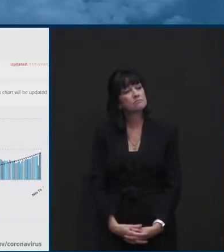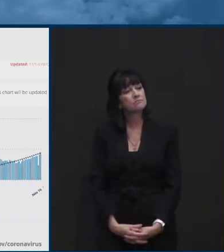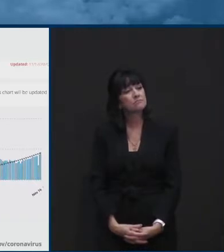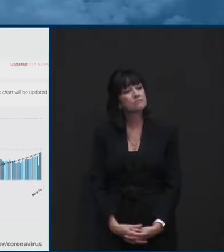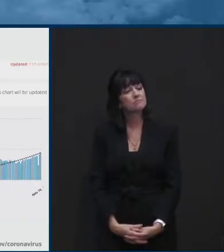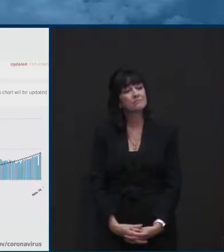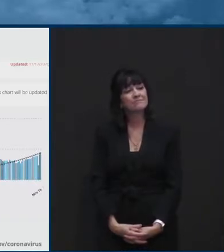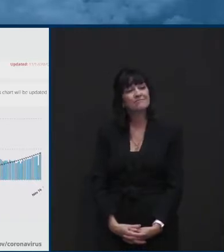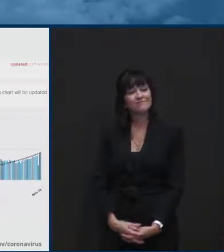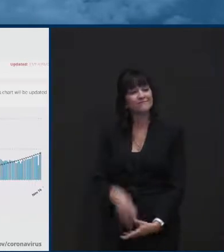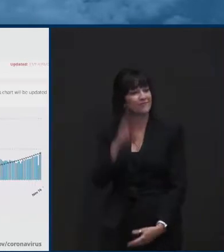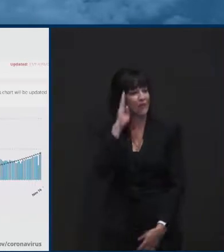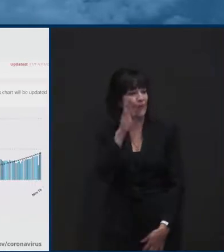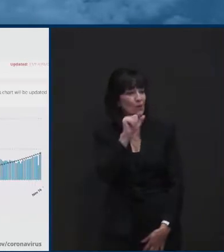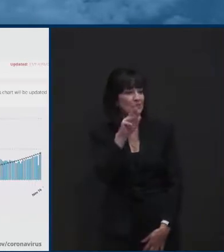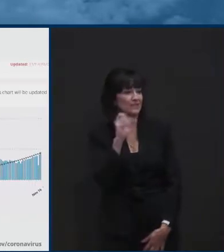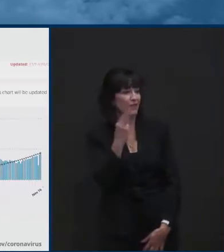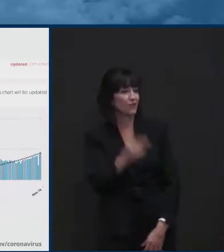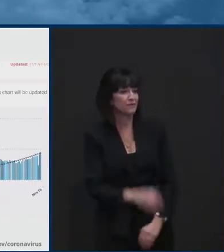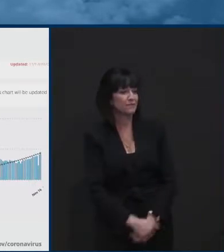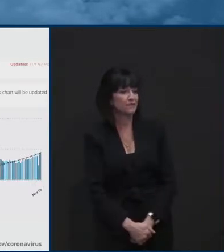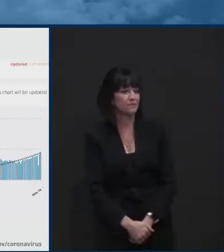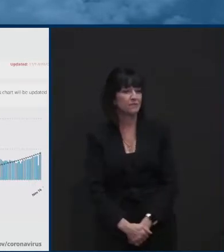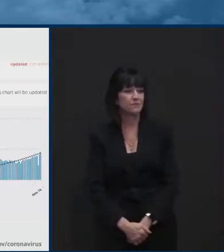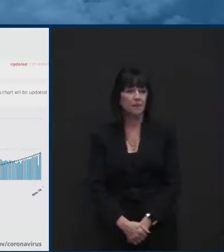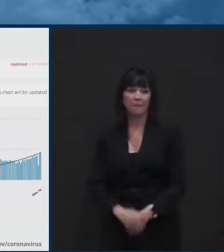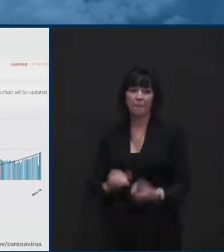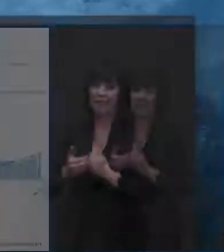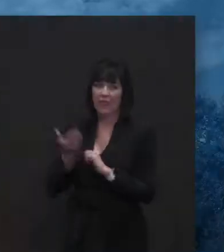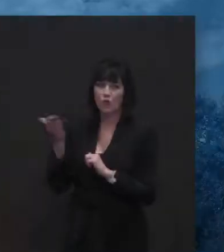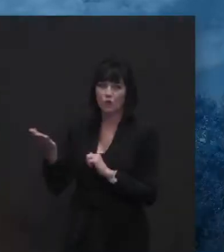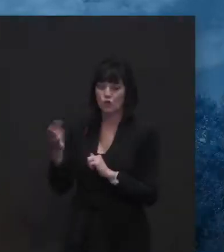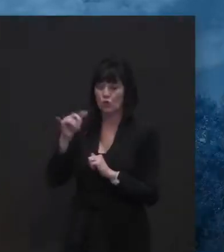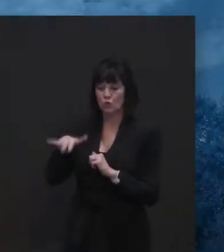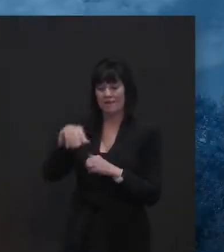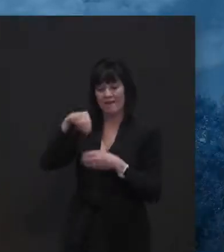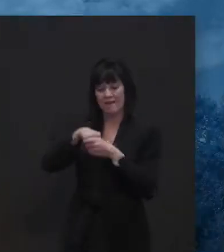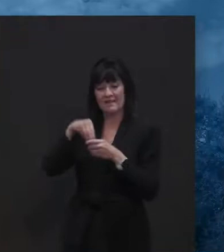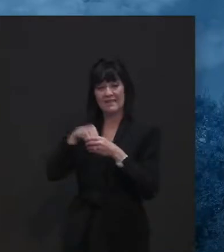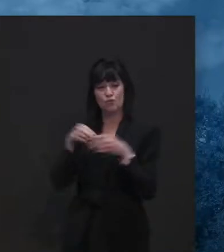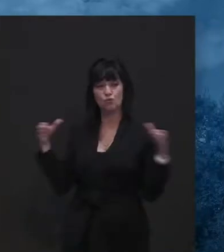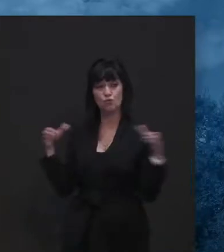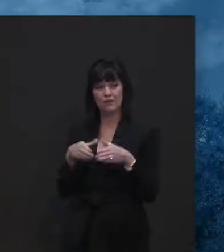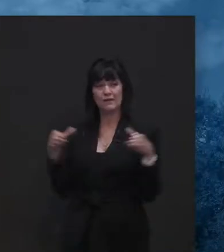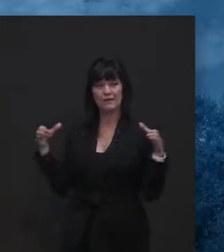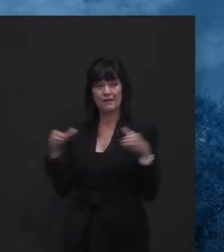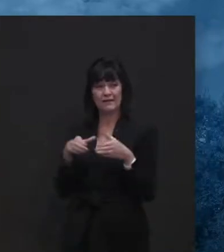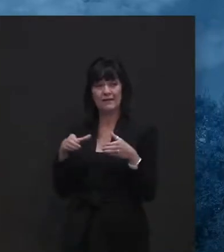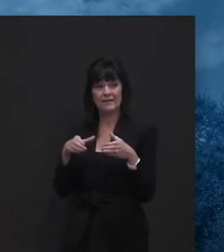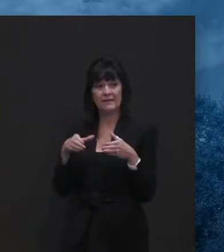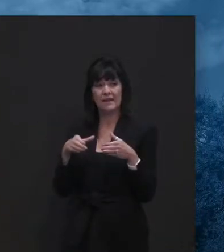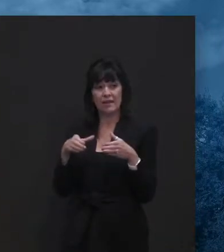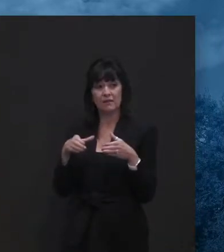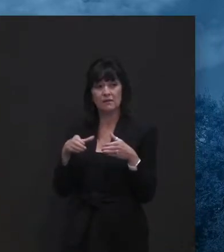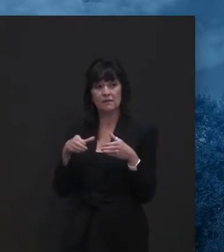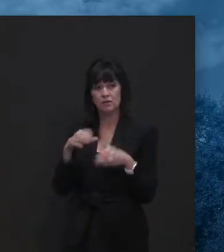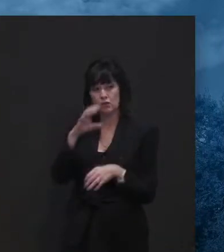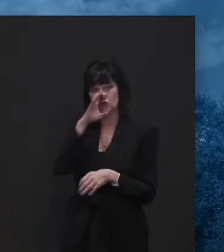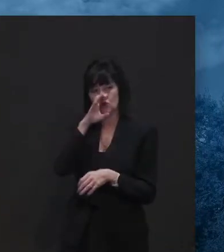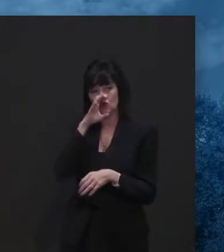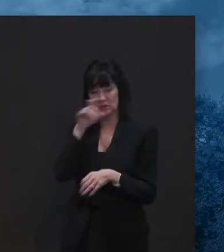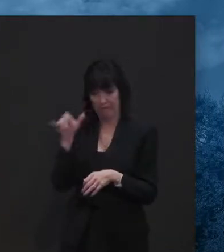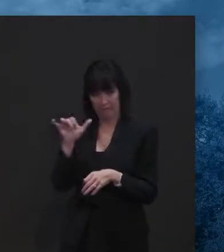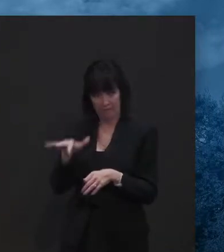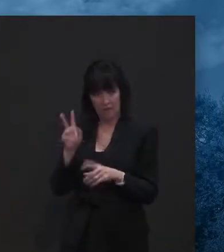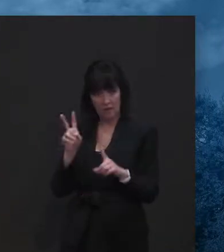How are you? Hi, Sarah. Uh, do these indoor gathering restrictions apply to homeless shelters? And